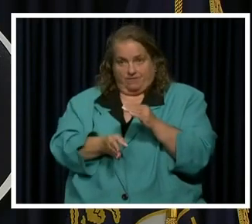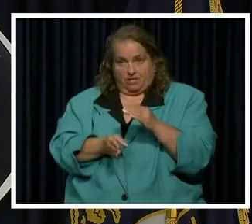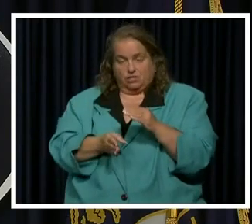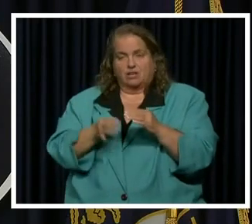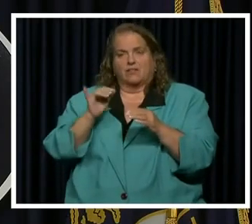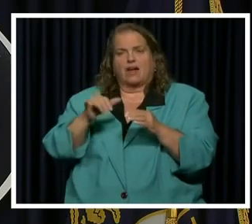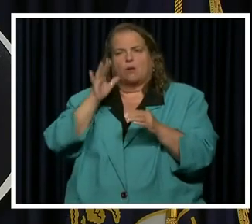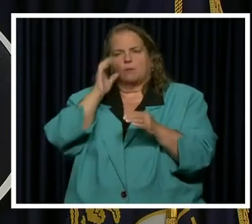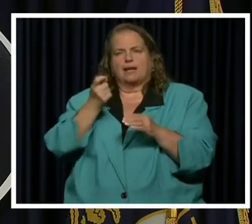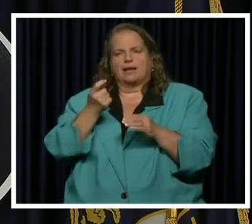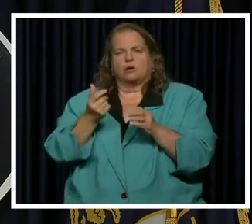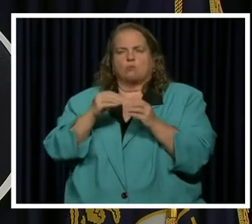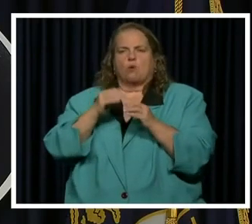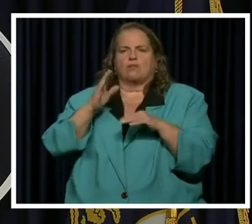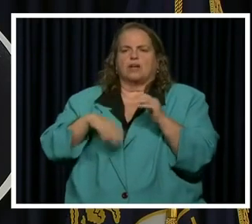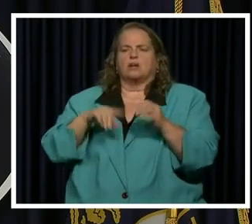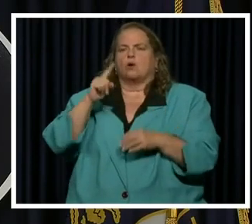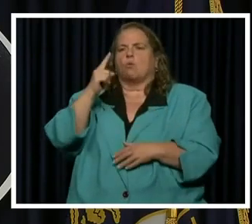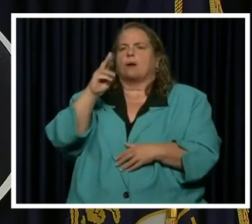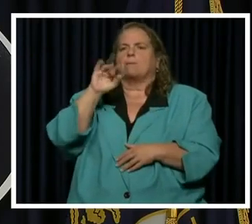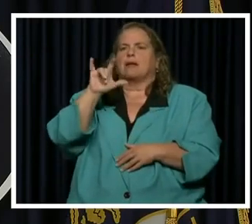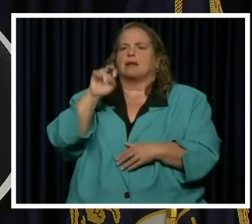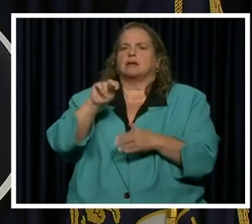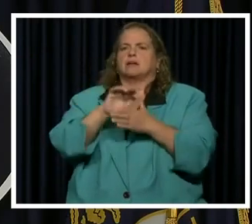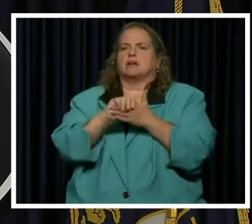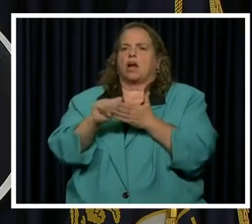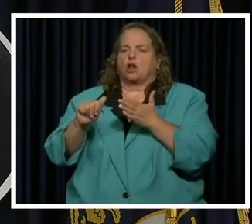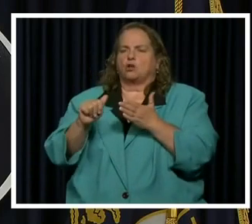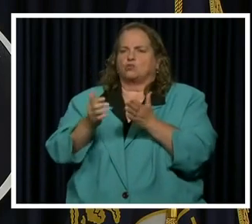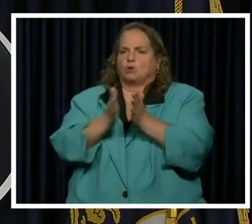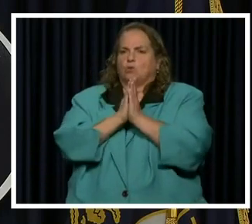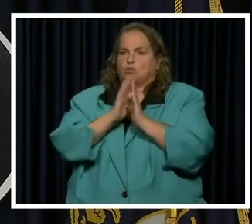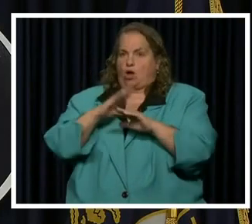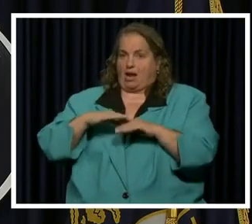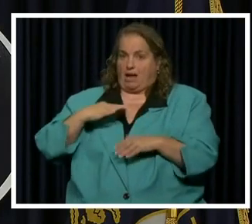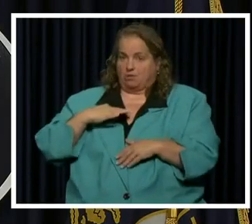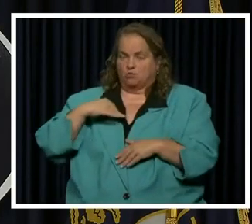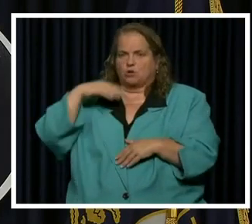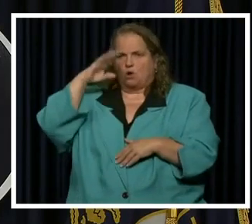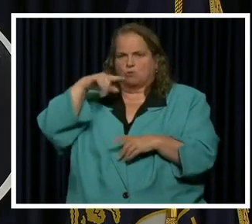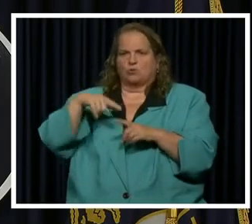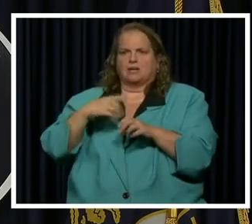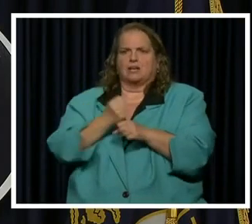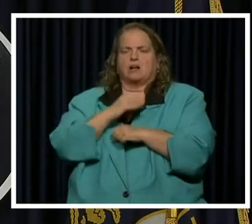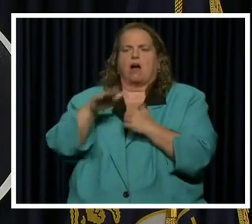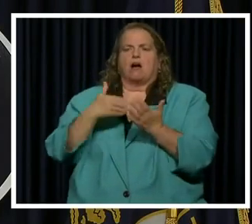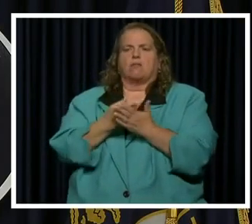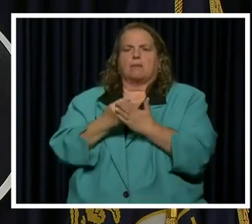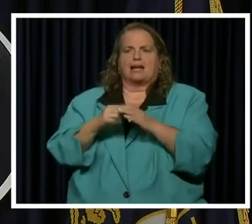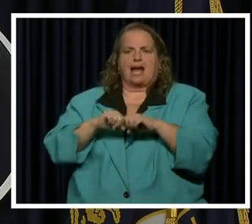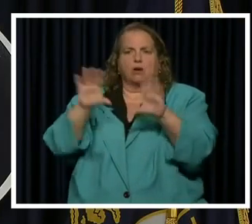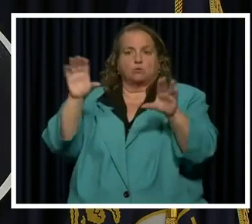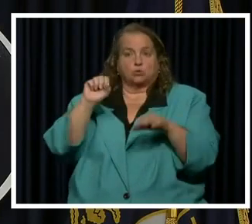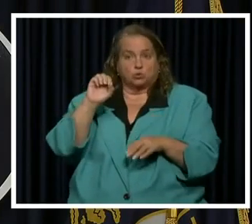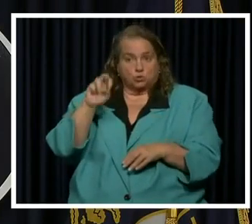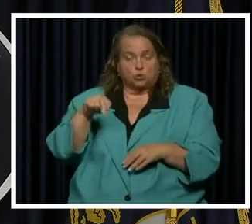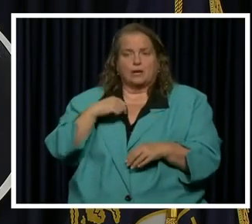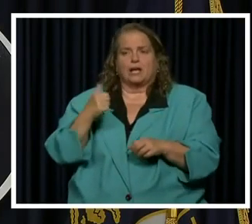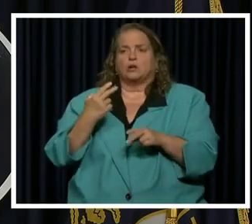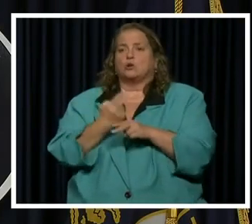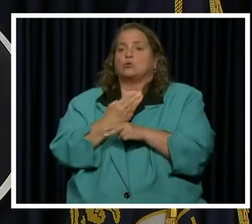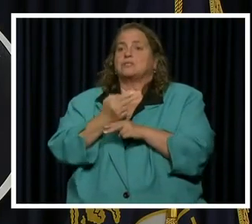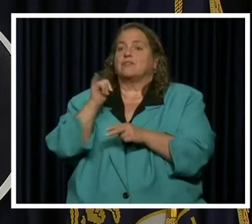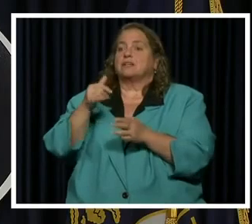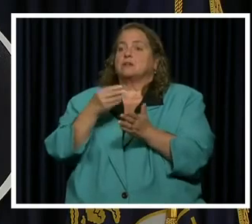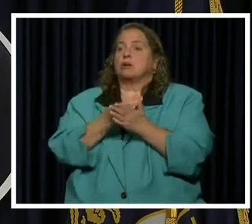That would be slightly more than a million dollars requested in applications. We hope that we will get those dollars out soon so that we can use this money